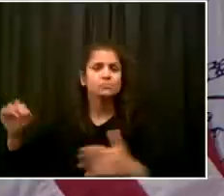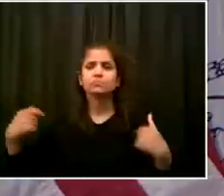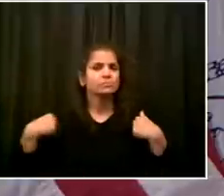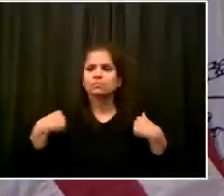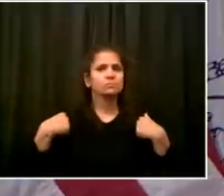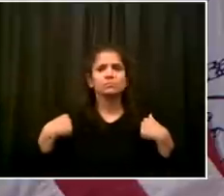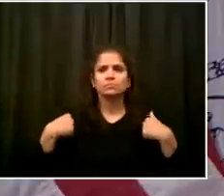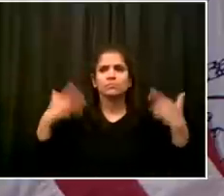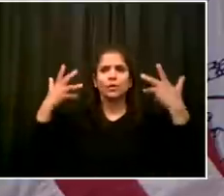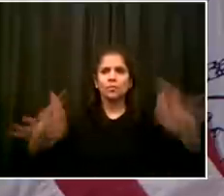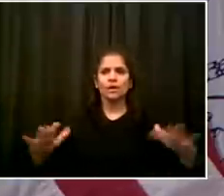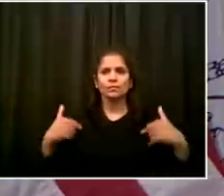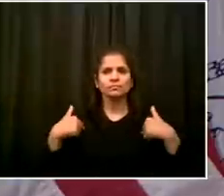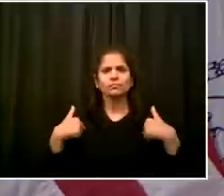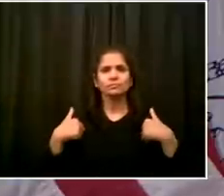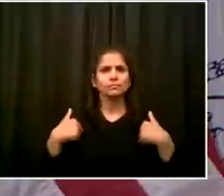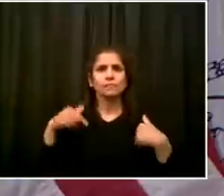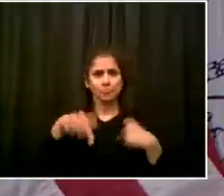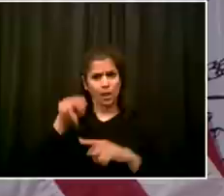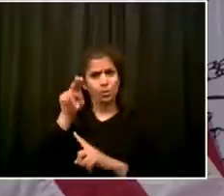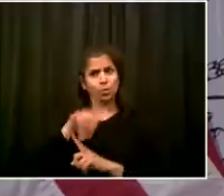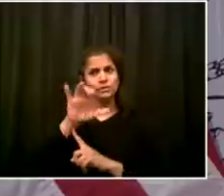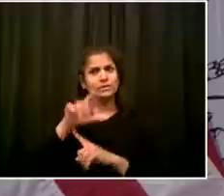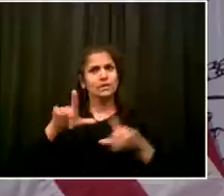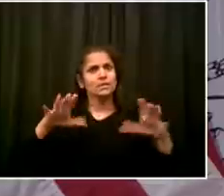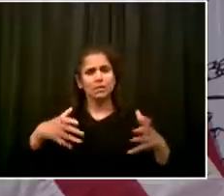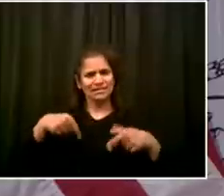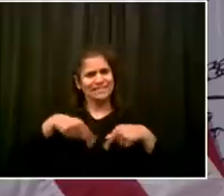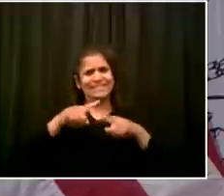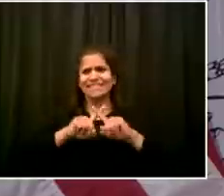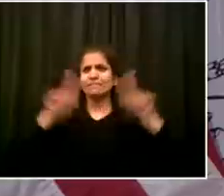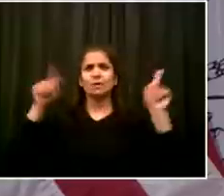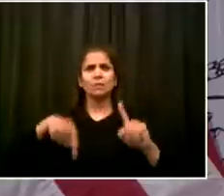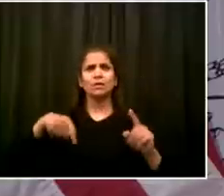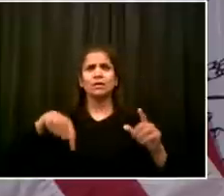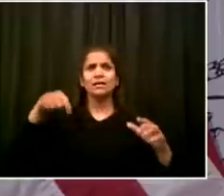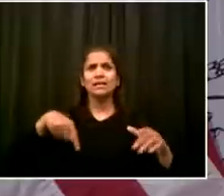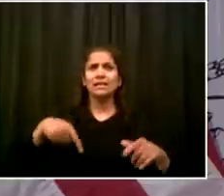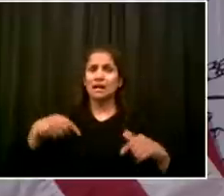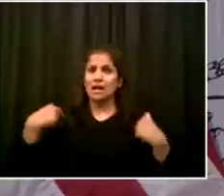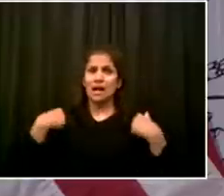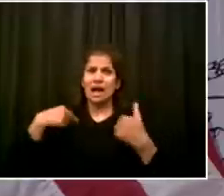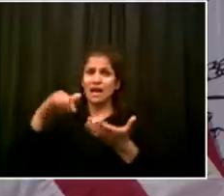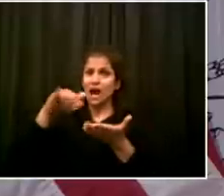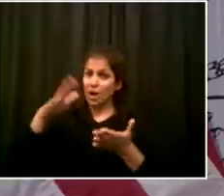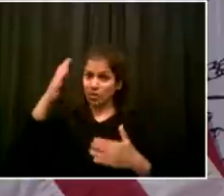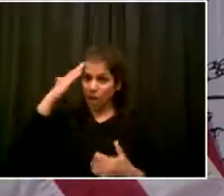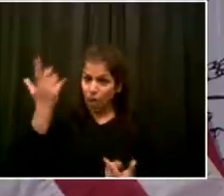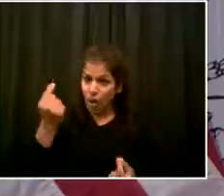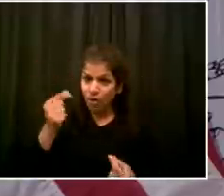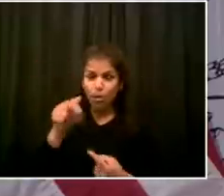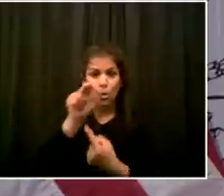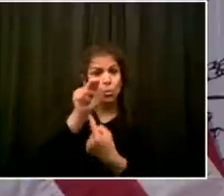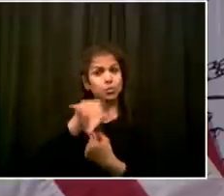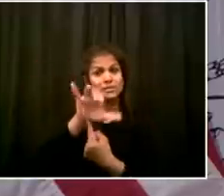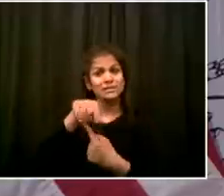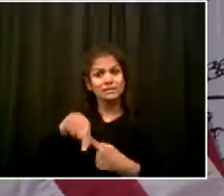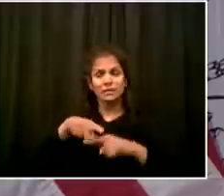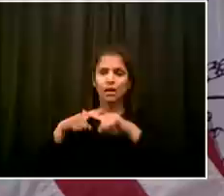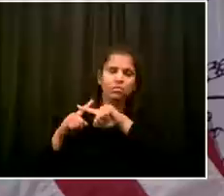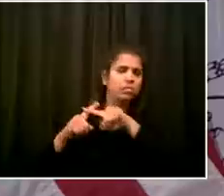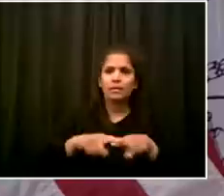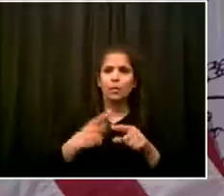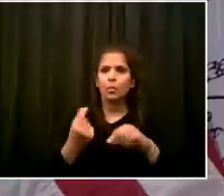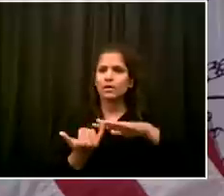trying to understand that piece of the equation more deeply going forward, what role can public transit play as we're coming out of this crisis, and what limits need to be in